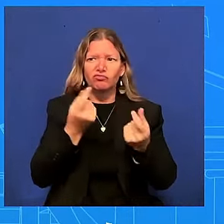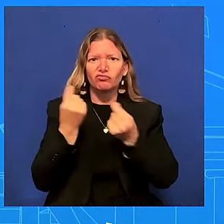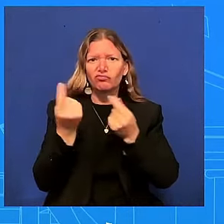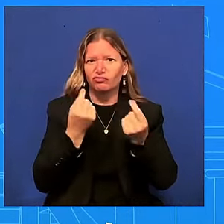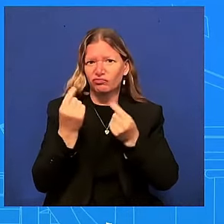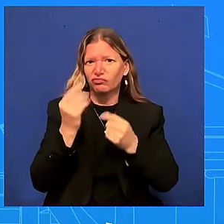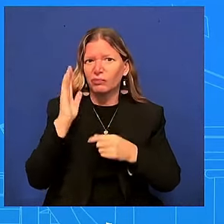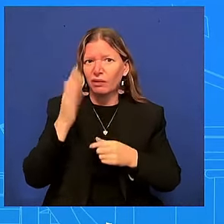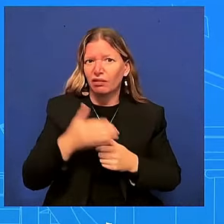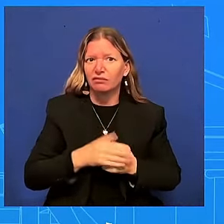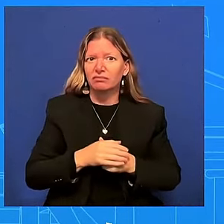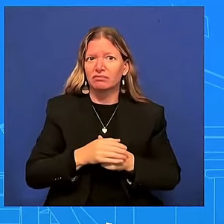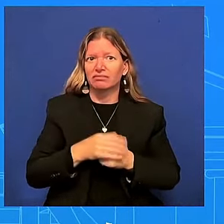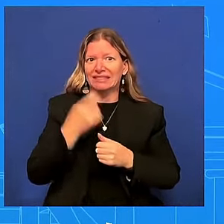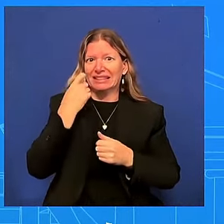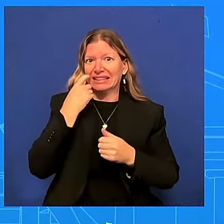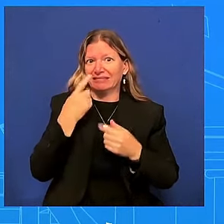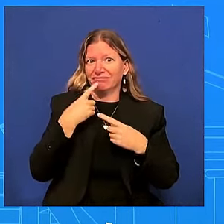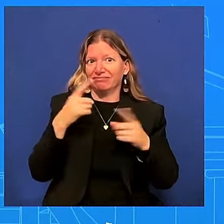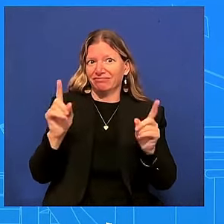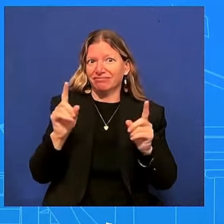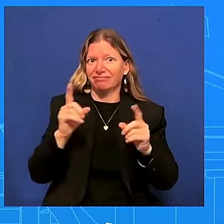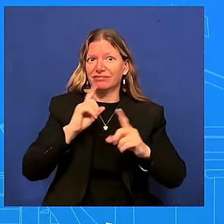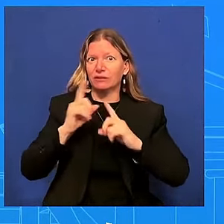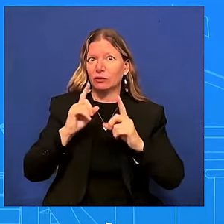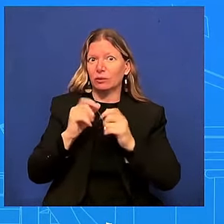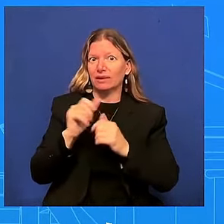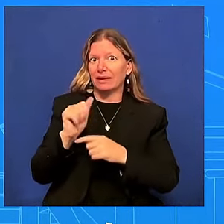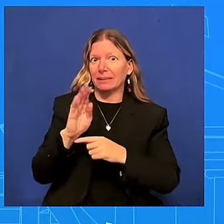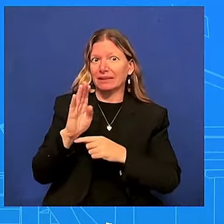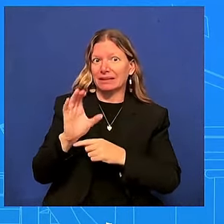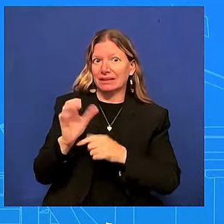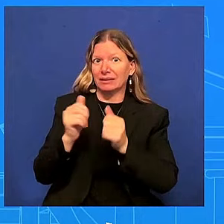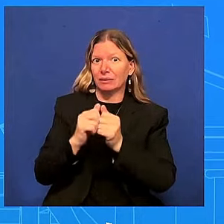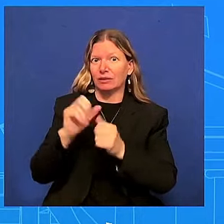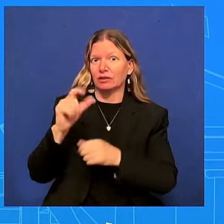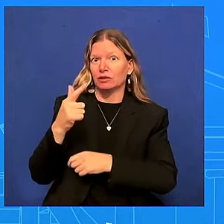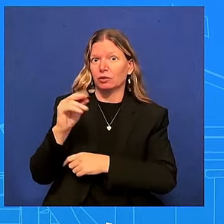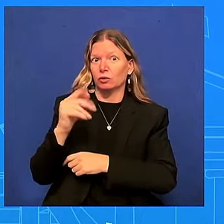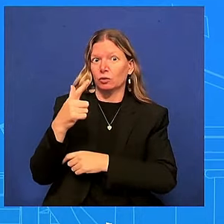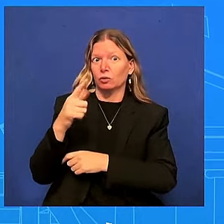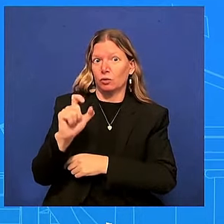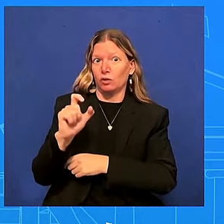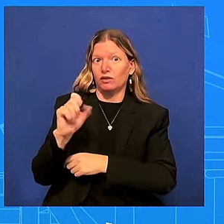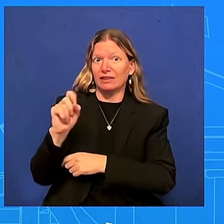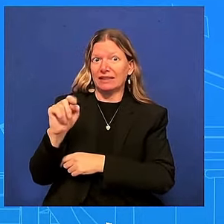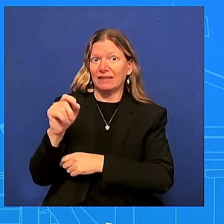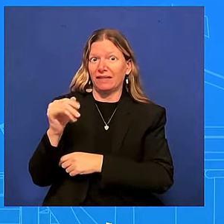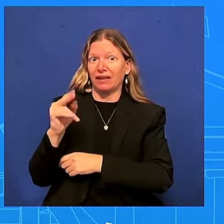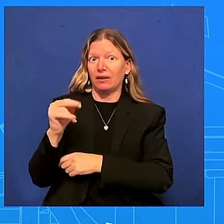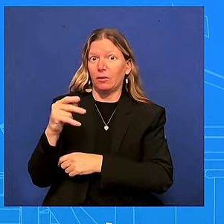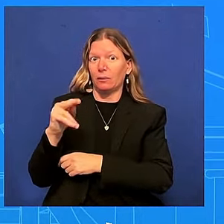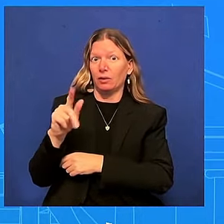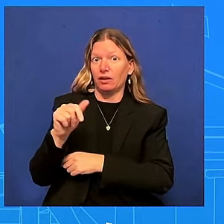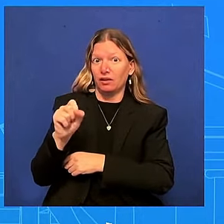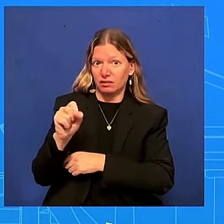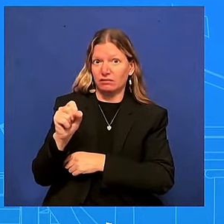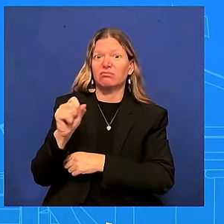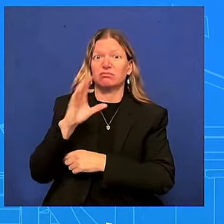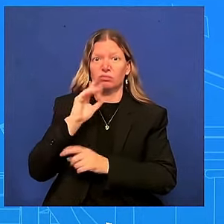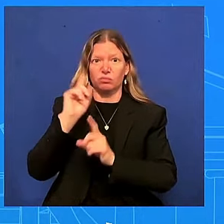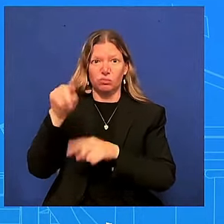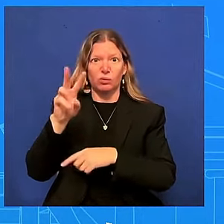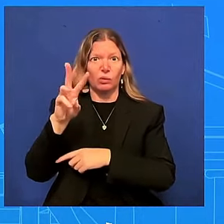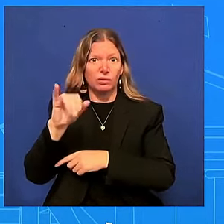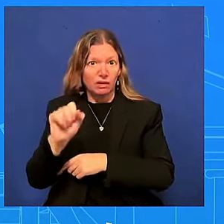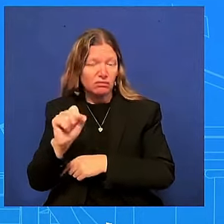wisconsin he's going to go to pennsylvania we're going to have a press conference next week we want to turn the page on this and we want to turn the page for the american